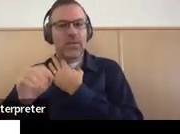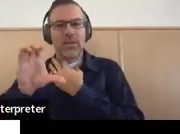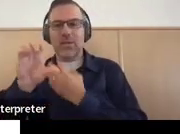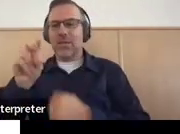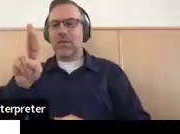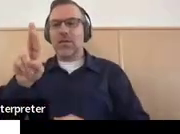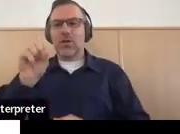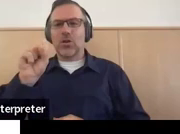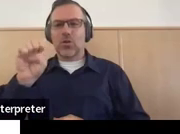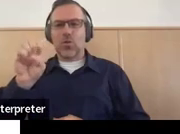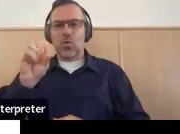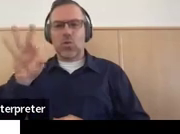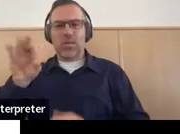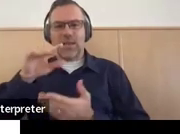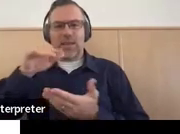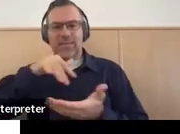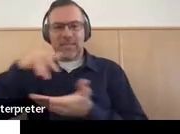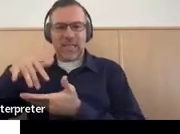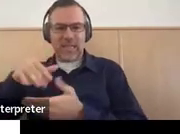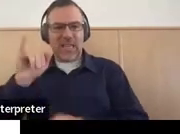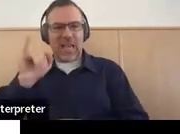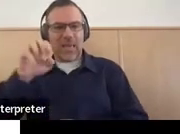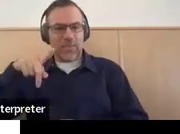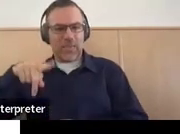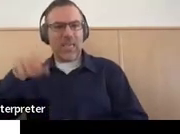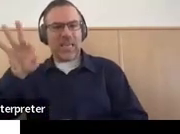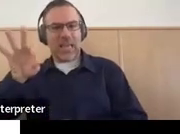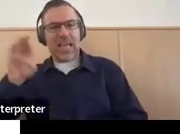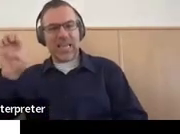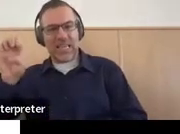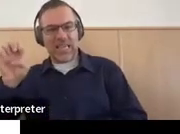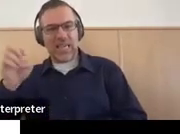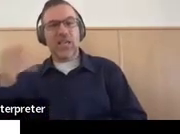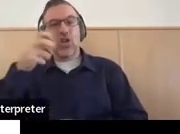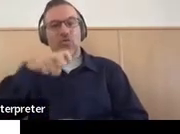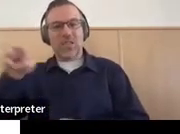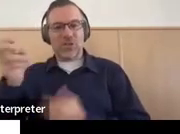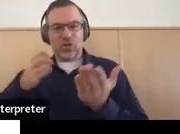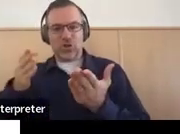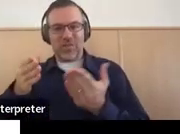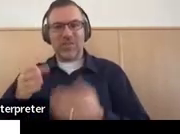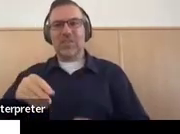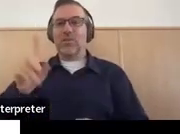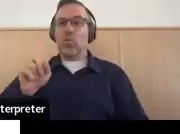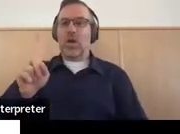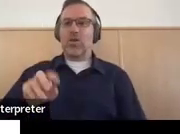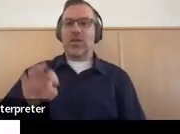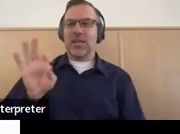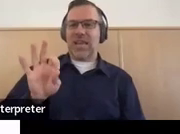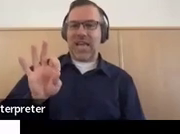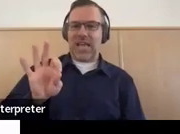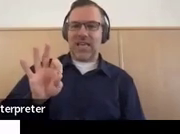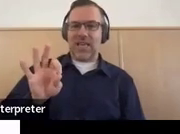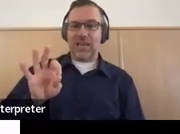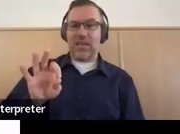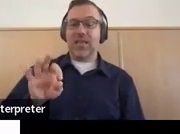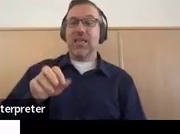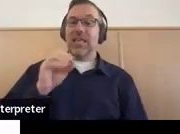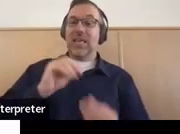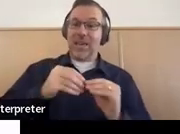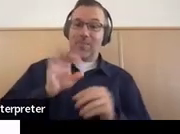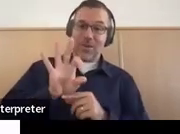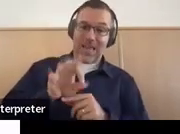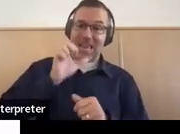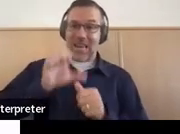9E, and the transition services are in 9F, and we're going to talk about them not being child